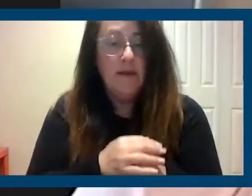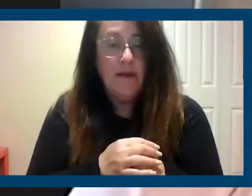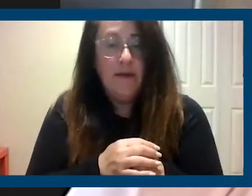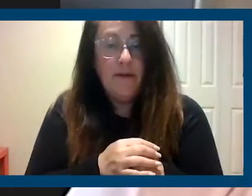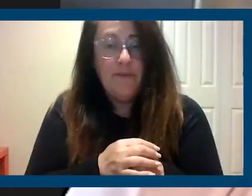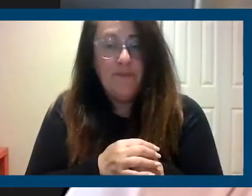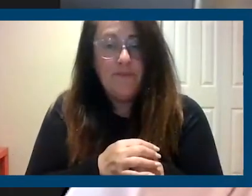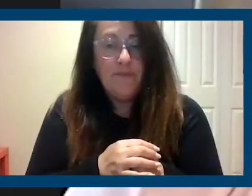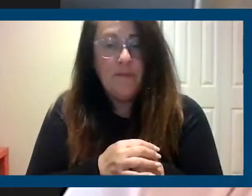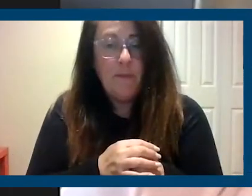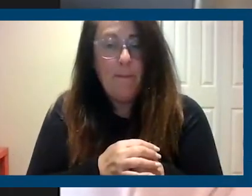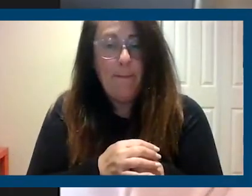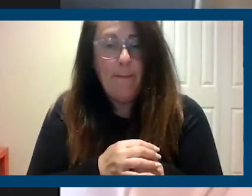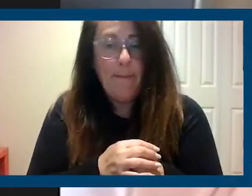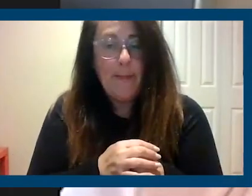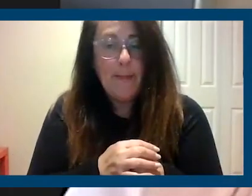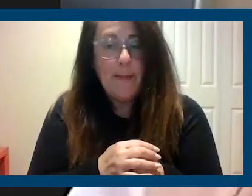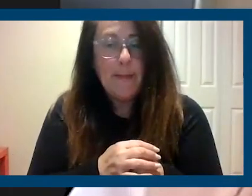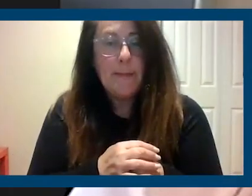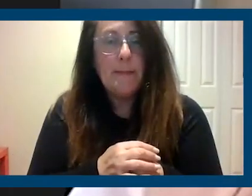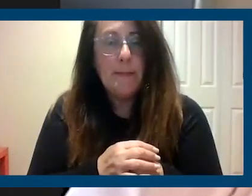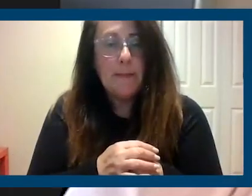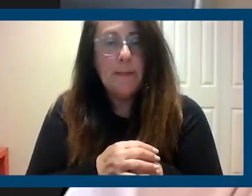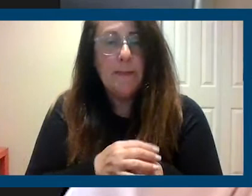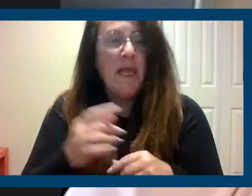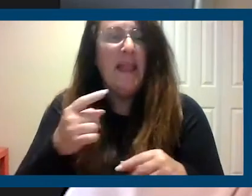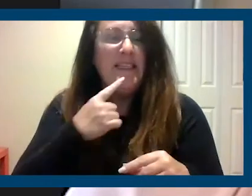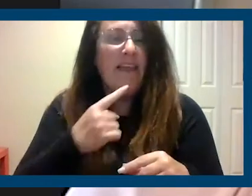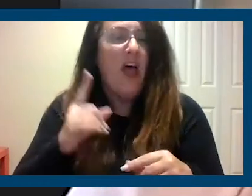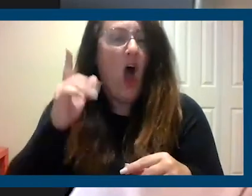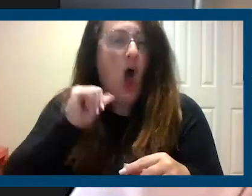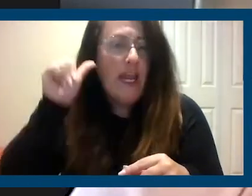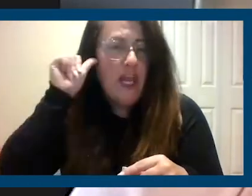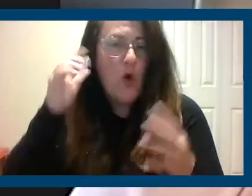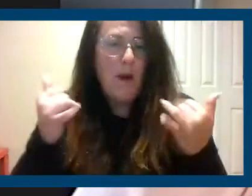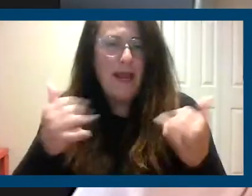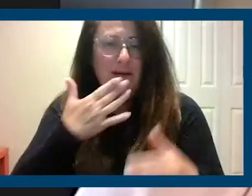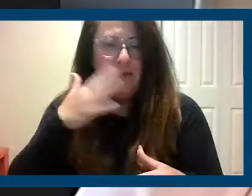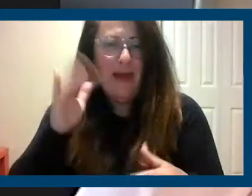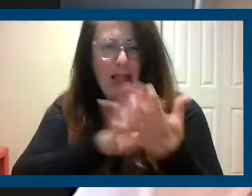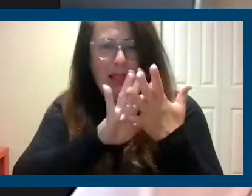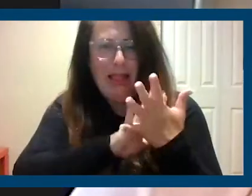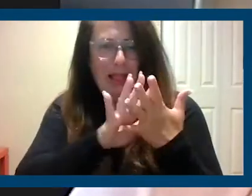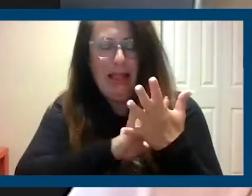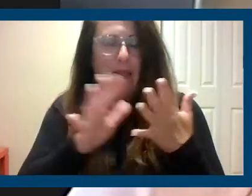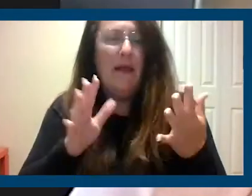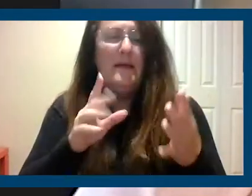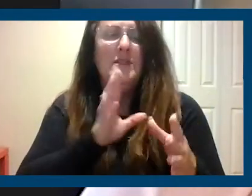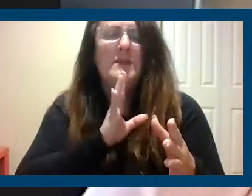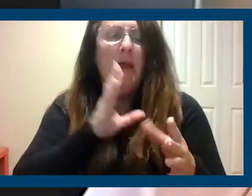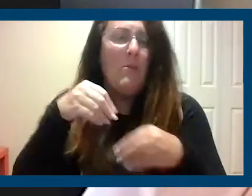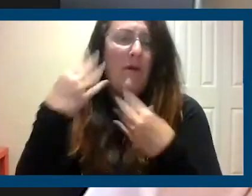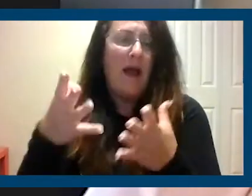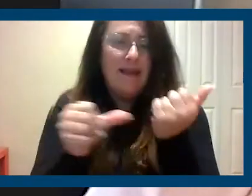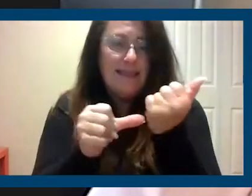And it actually will allow local governments for freedom to provide renter assistance to